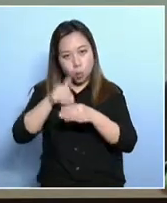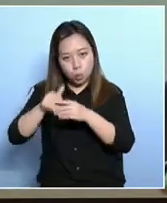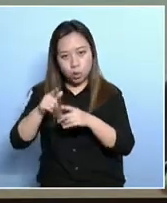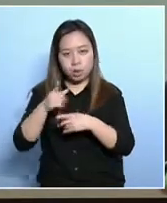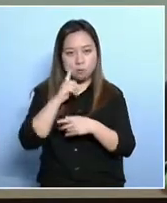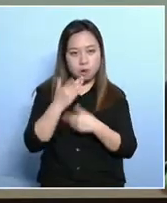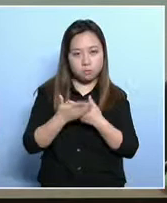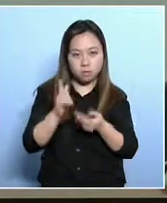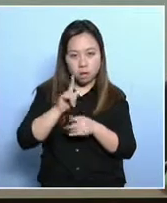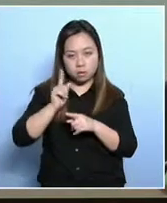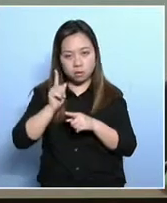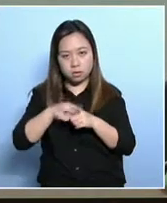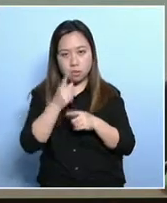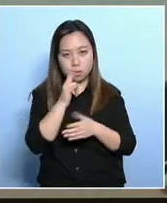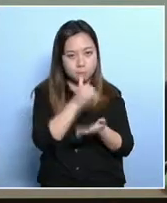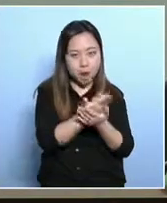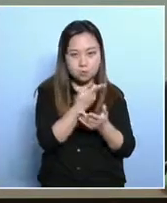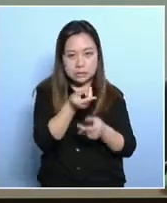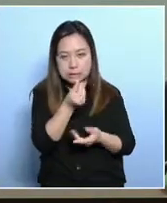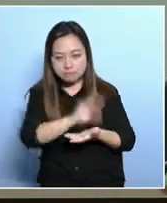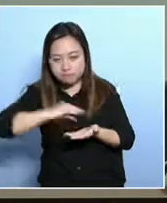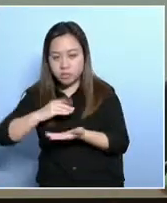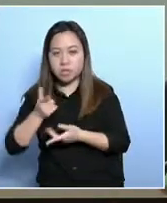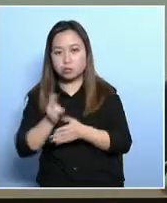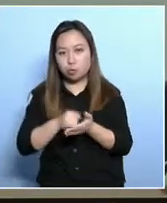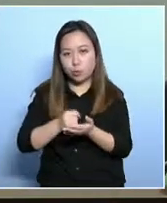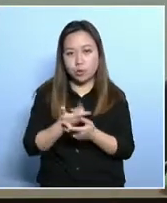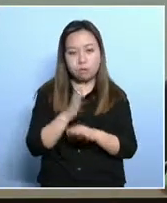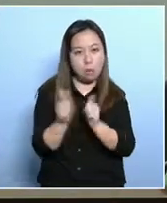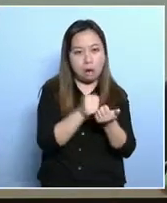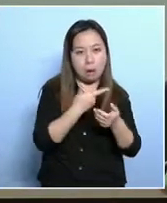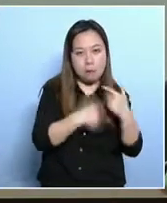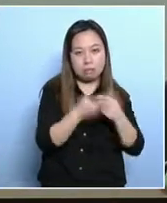not taxed. So there should be dividend tax,